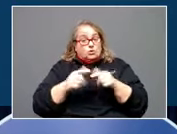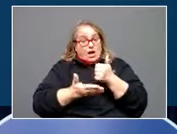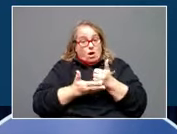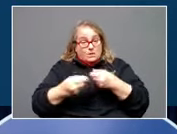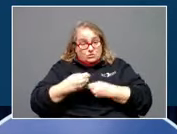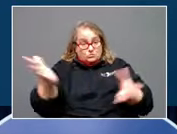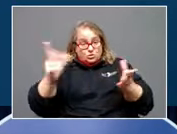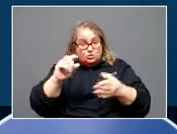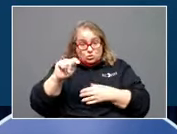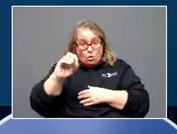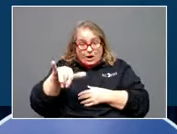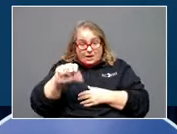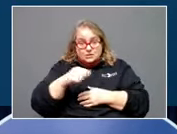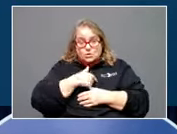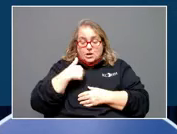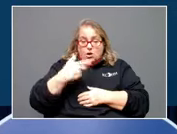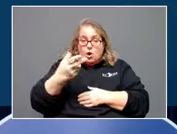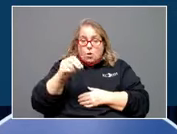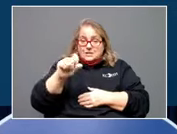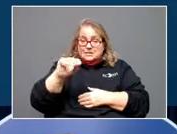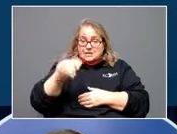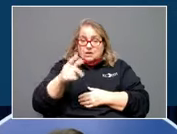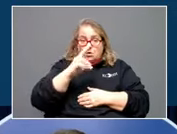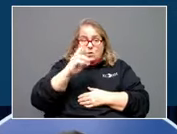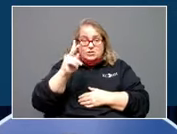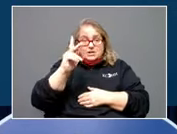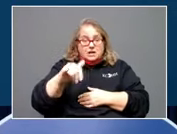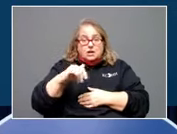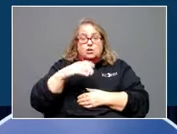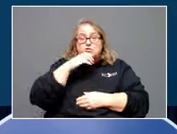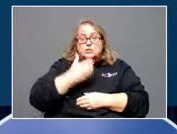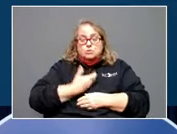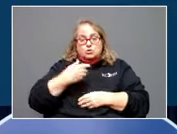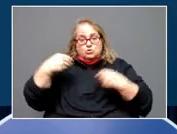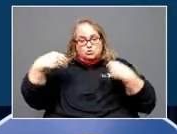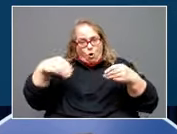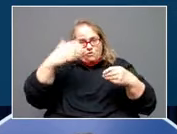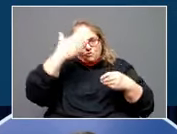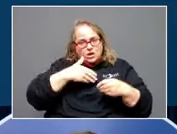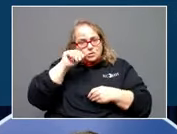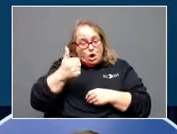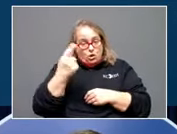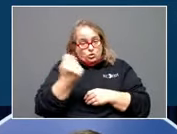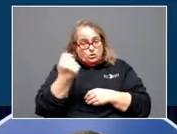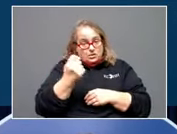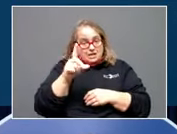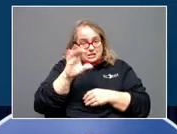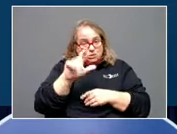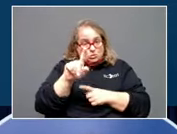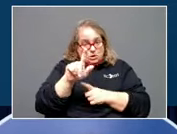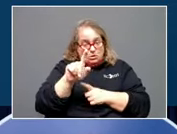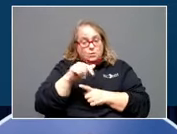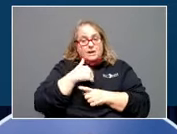toys, we are hosting the Western Kentucky Christmas Storefronts tomorrow, Tuesday, December 21st, and we have a